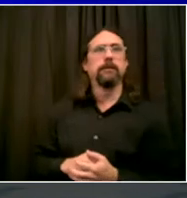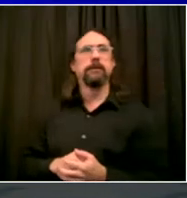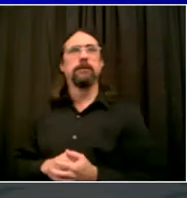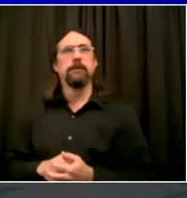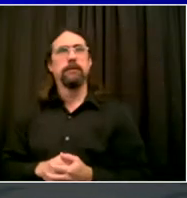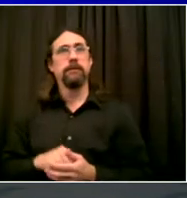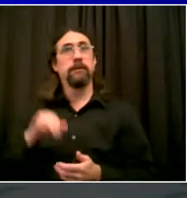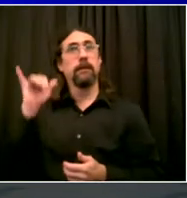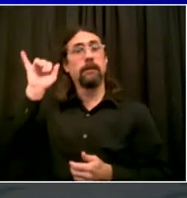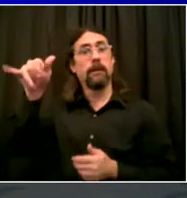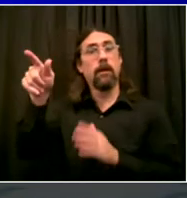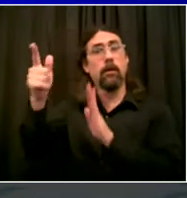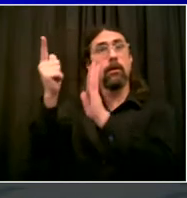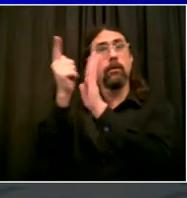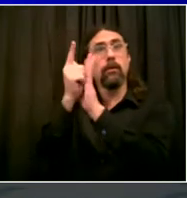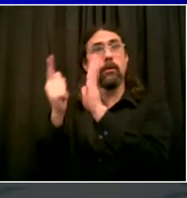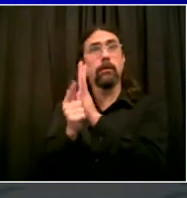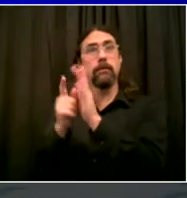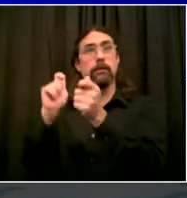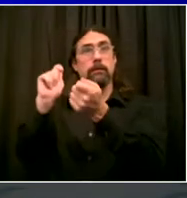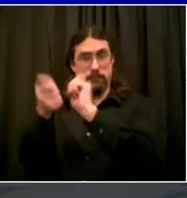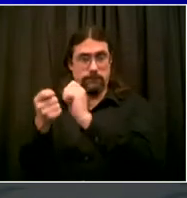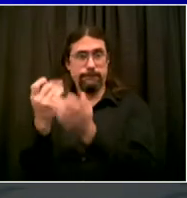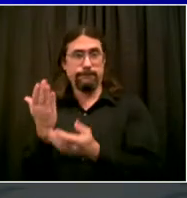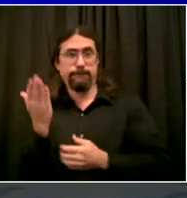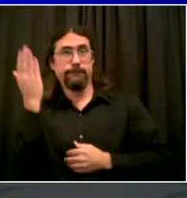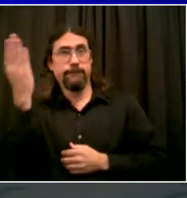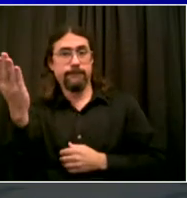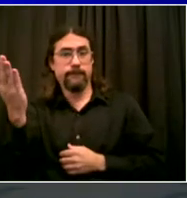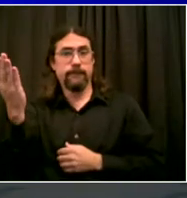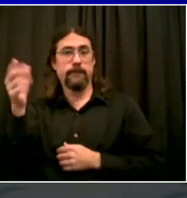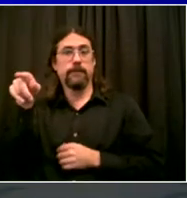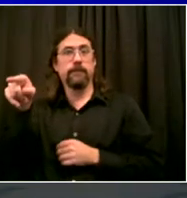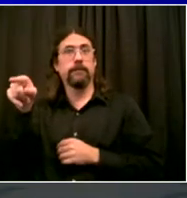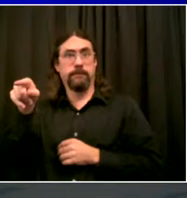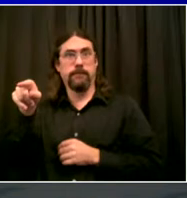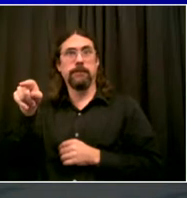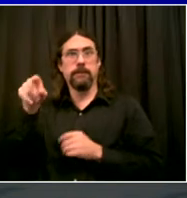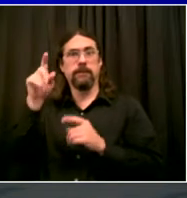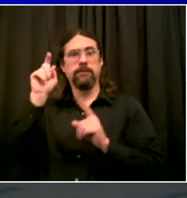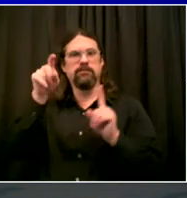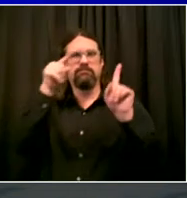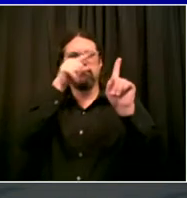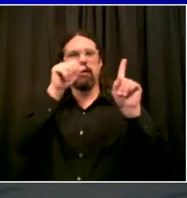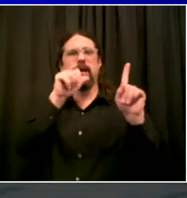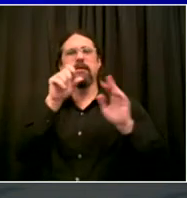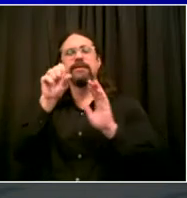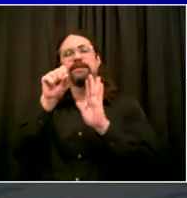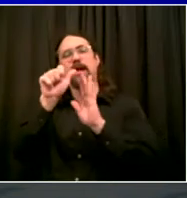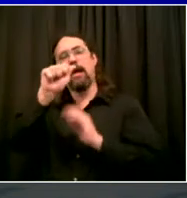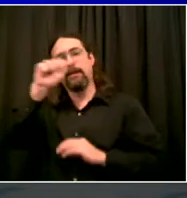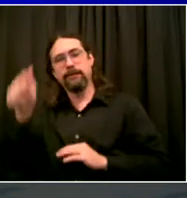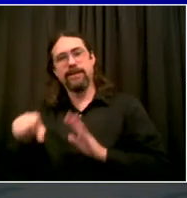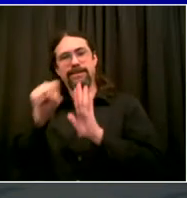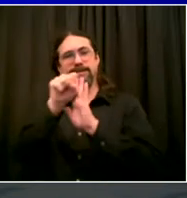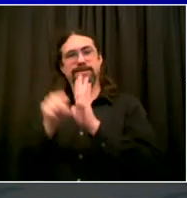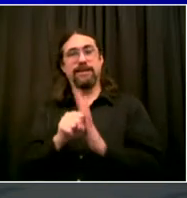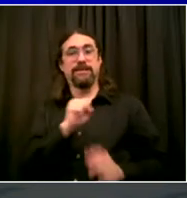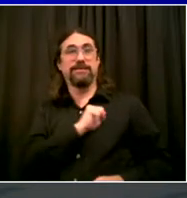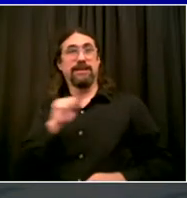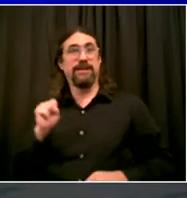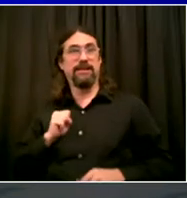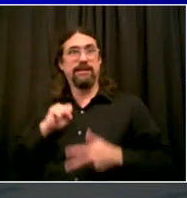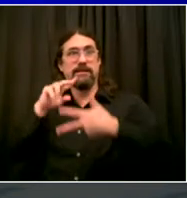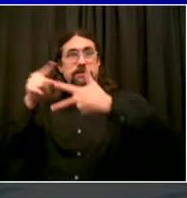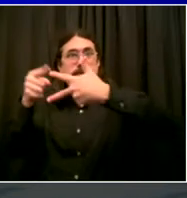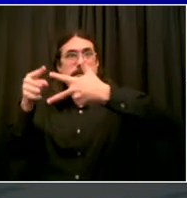at least what we could say is an immediate action that could be taken would be to pass this legislation to professionalize the